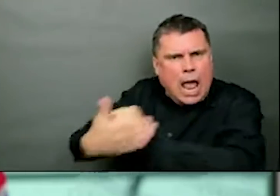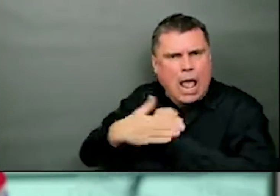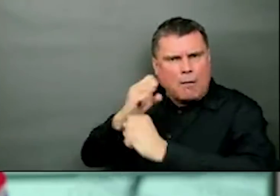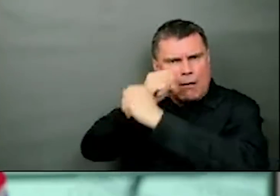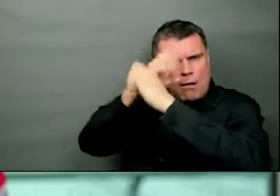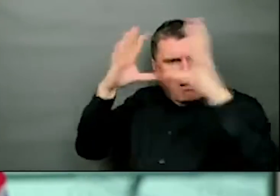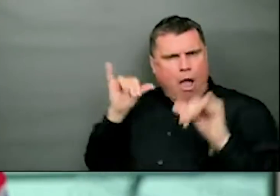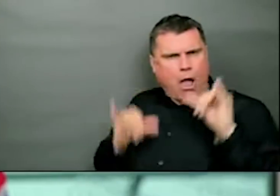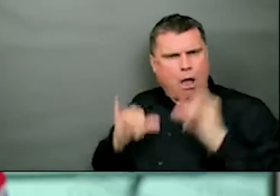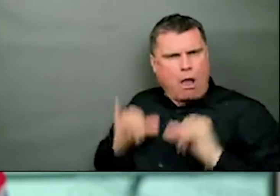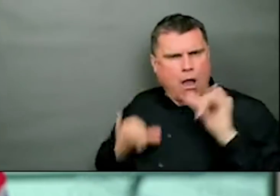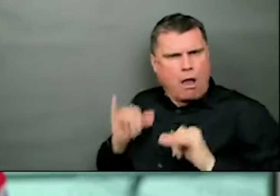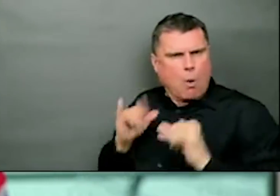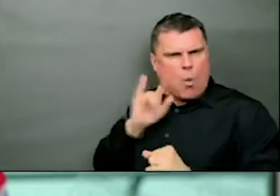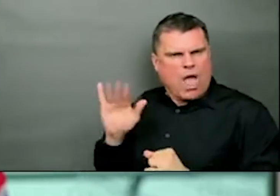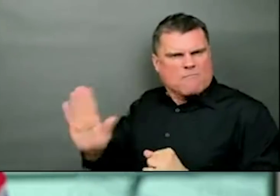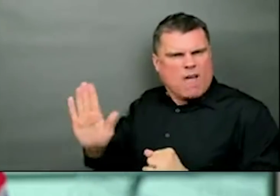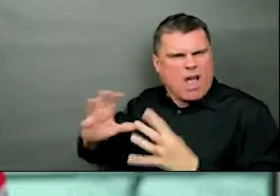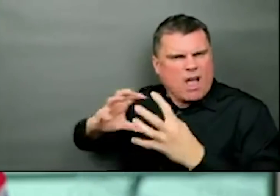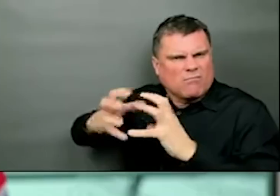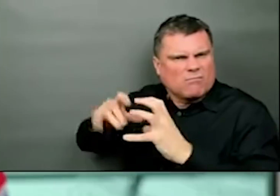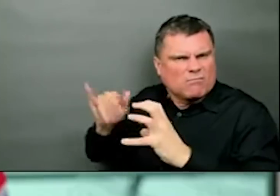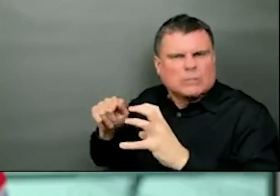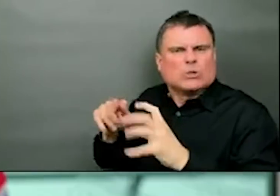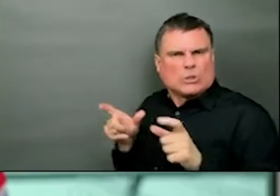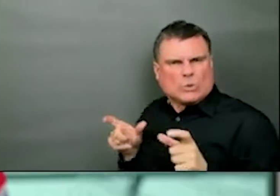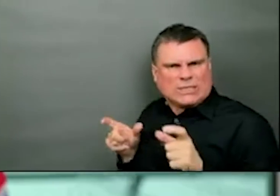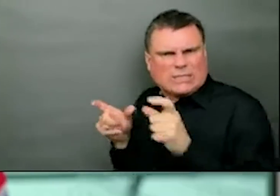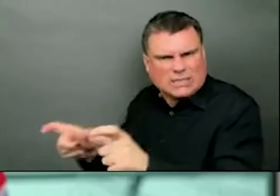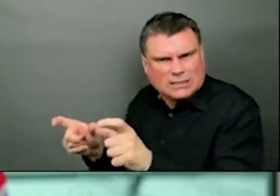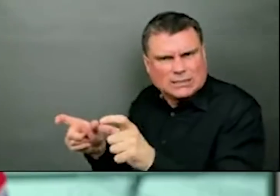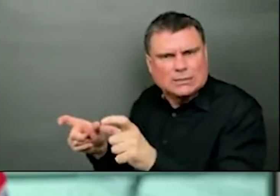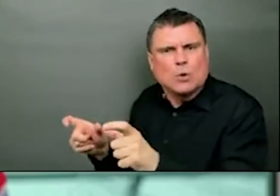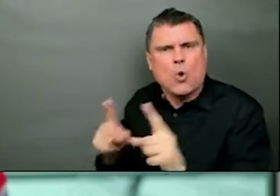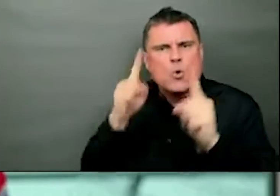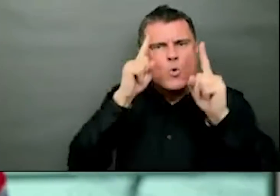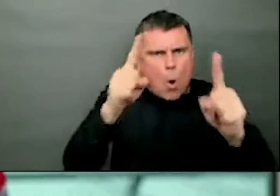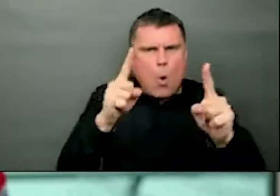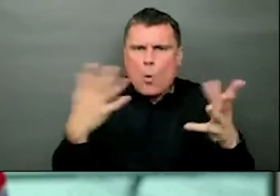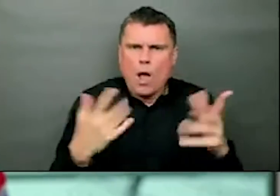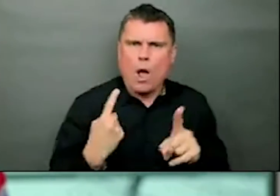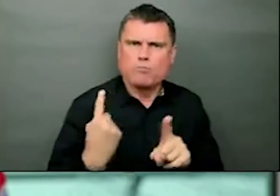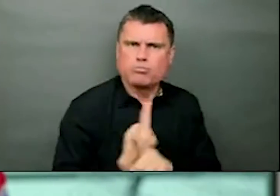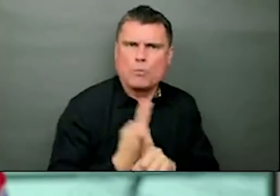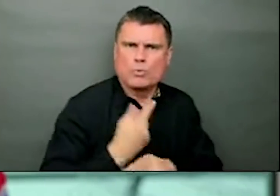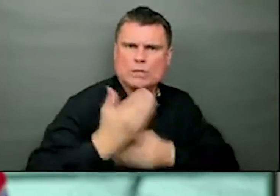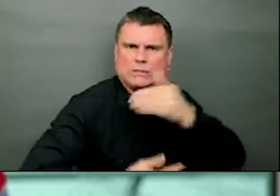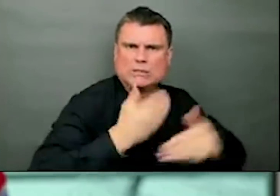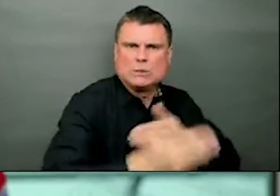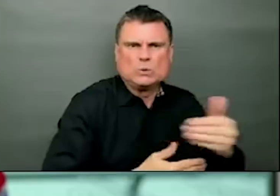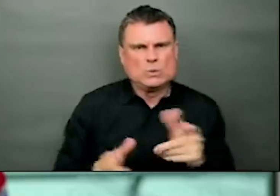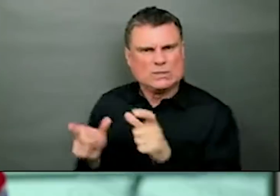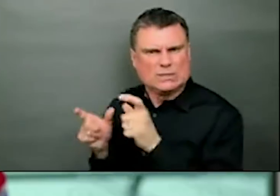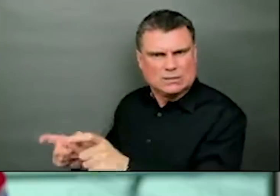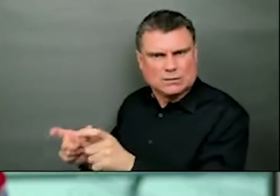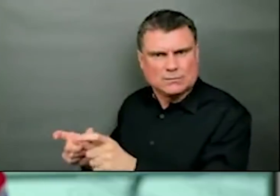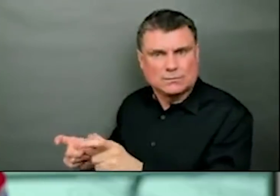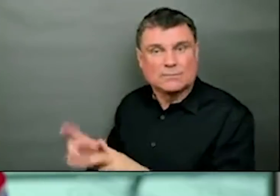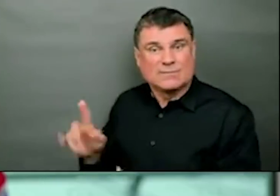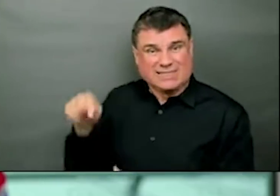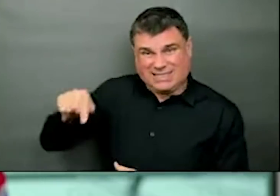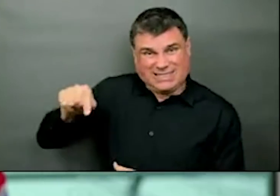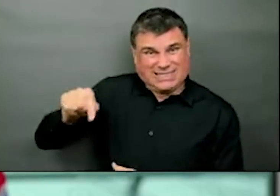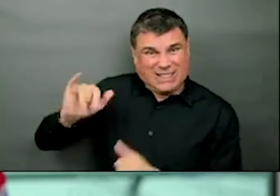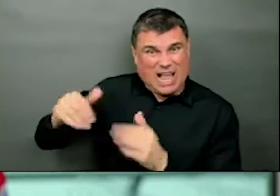are following up actively, as we have been doing with every case, but making sure we collect extra information on these